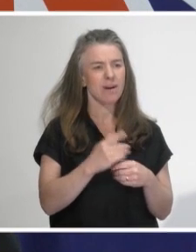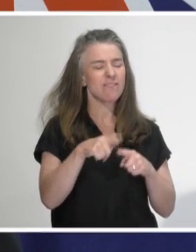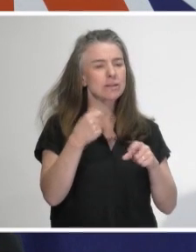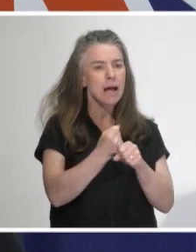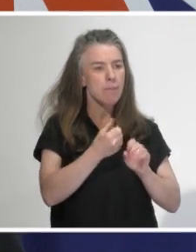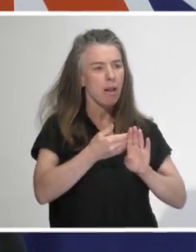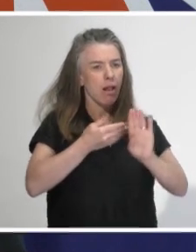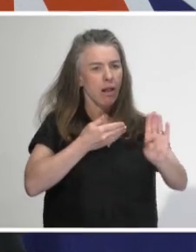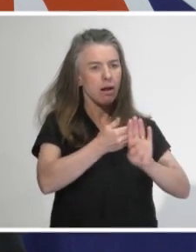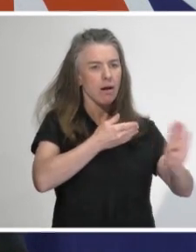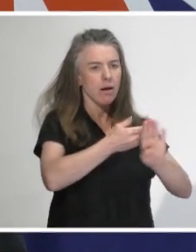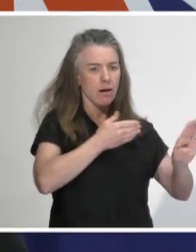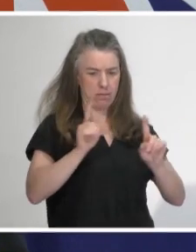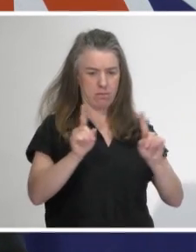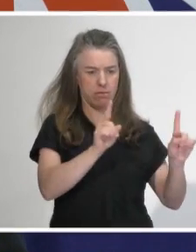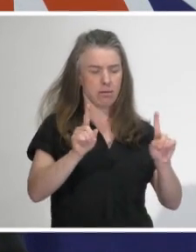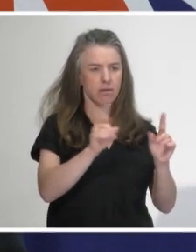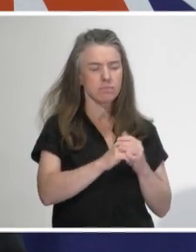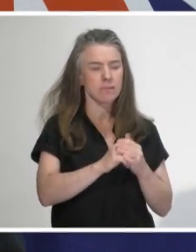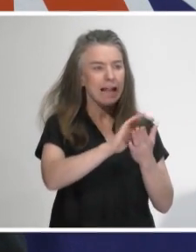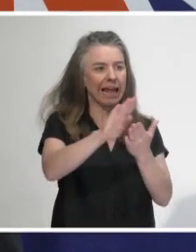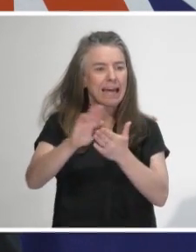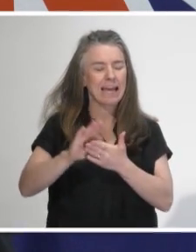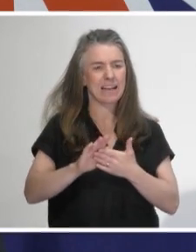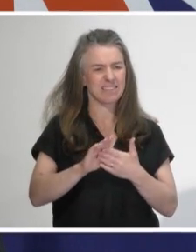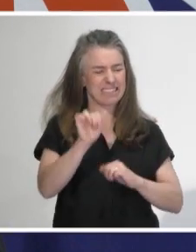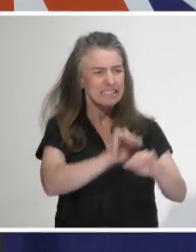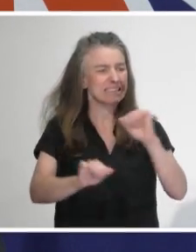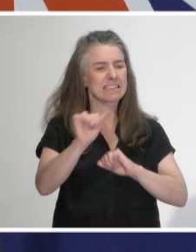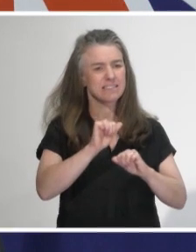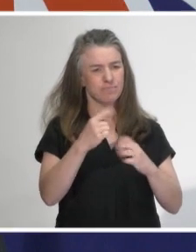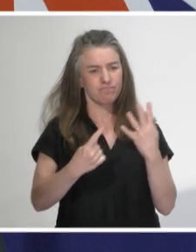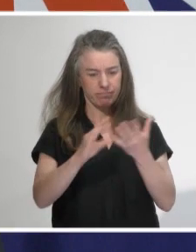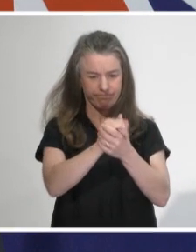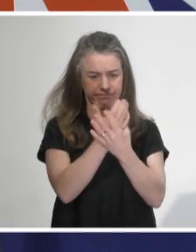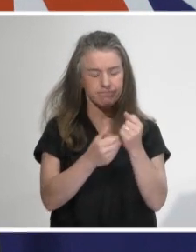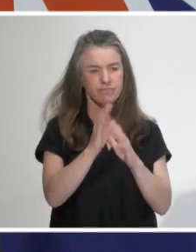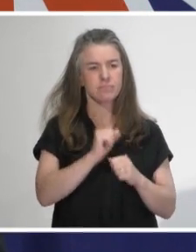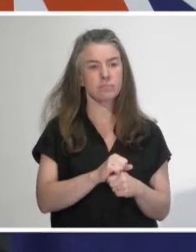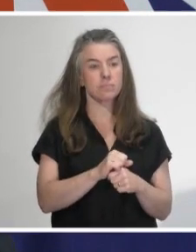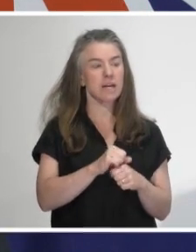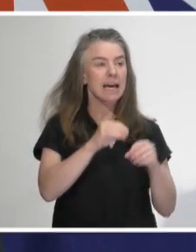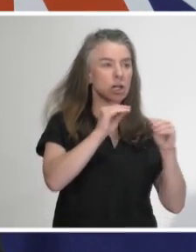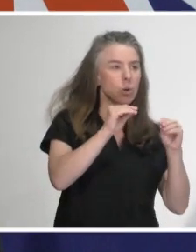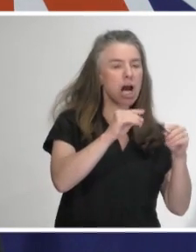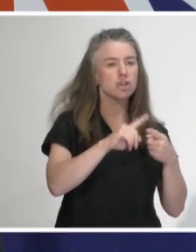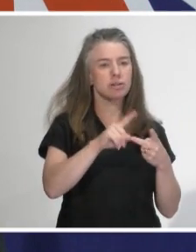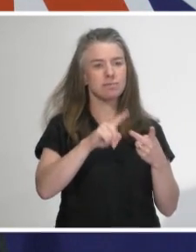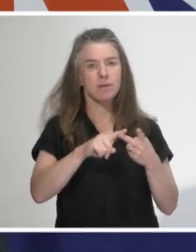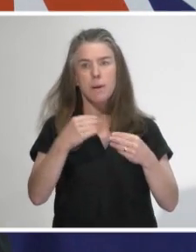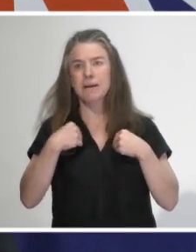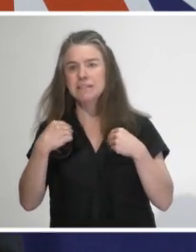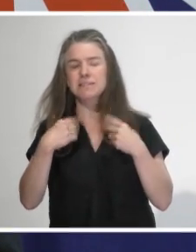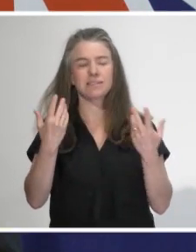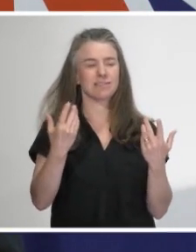physical distancing, hygiene, cleaning and so on. So each sector then takes that advice and translates that